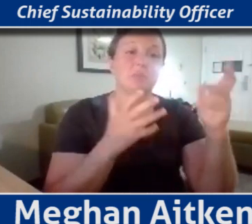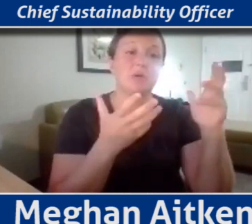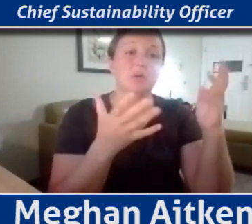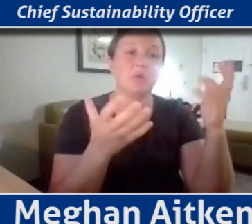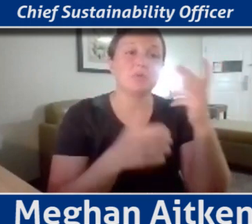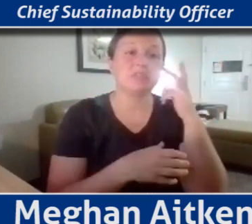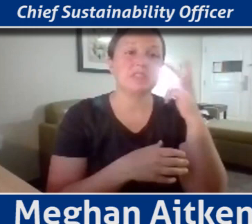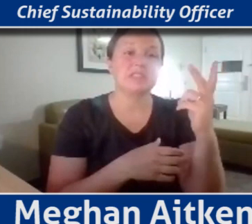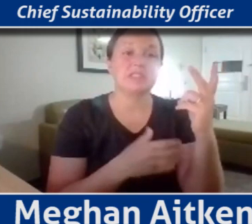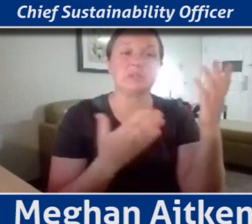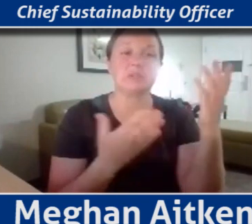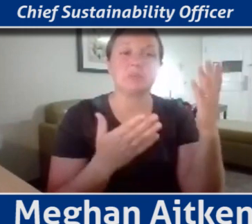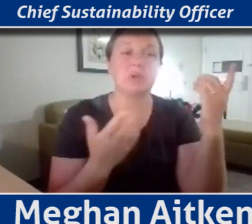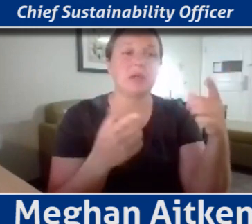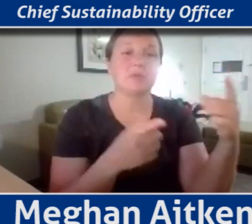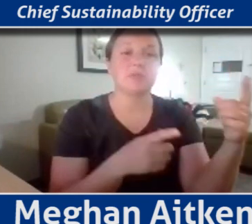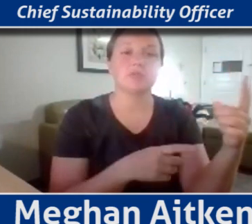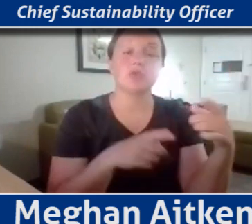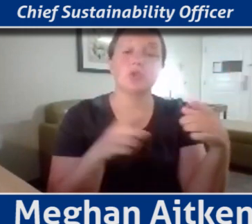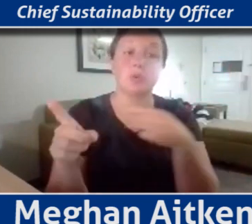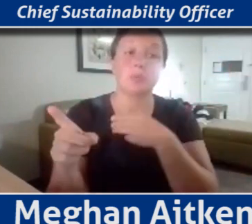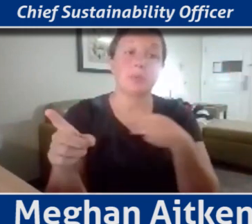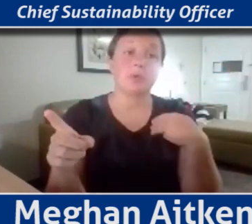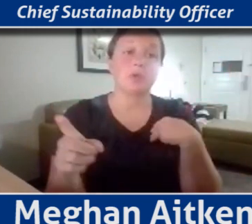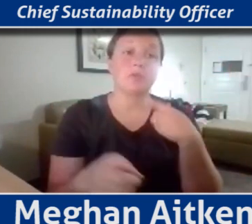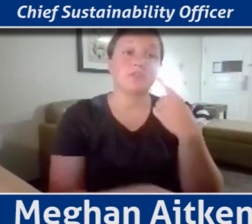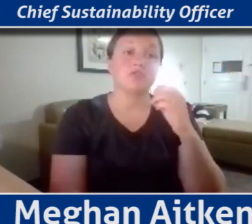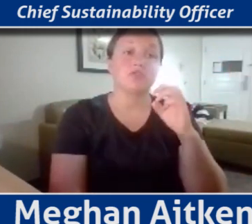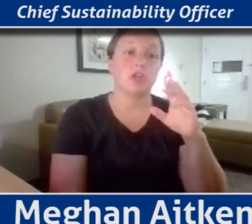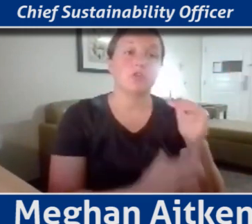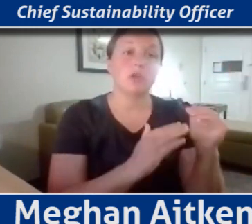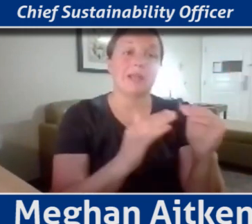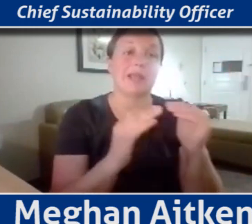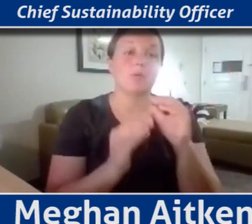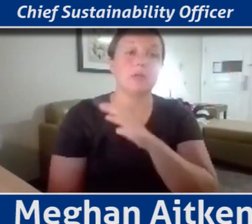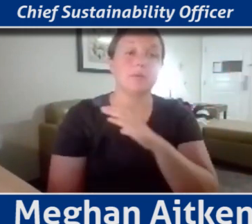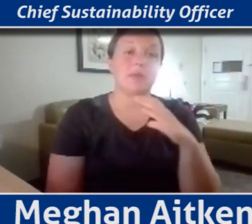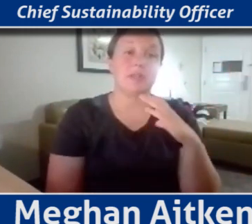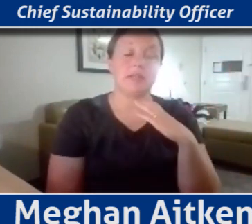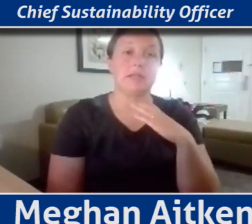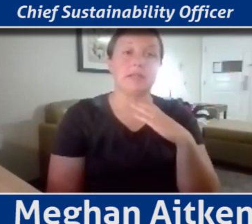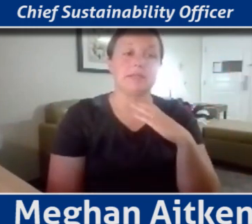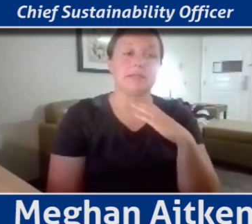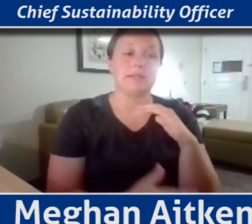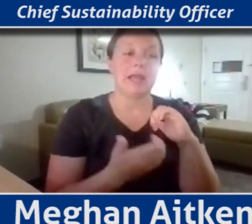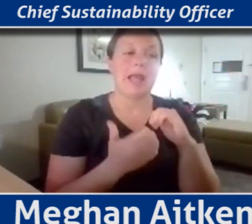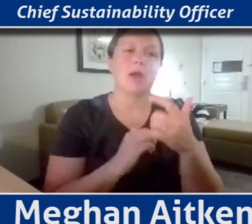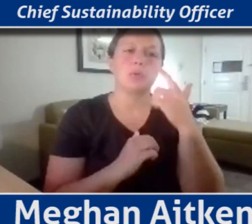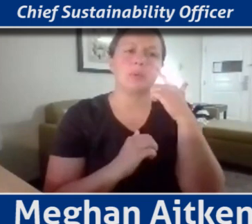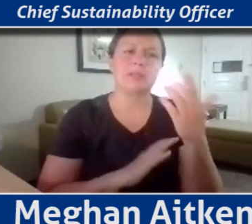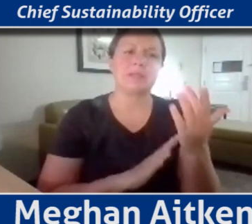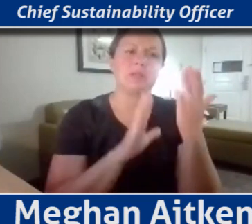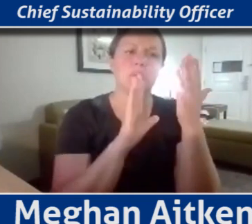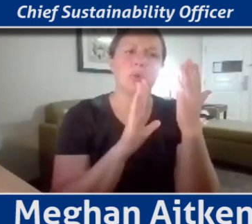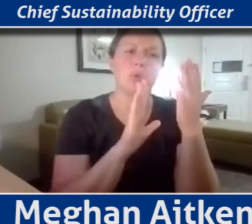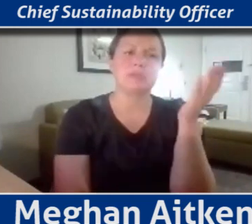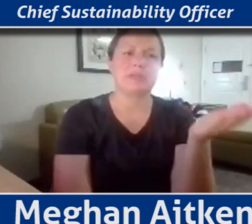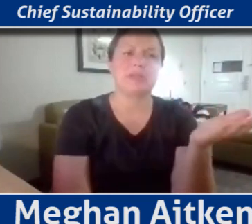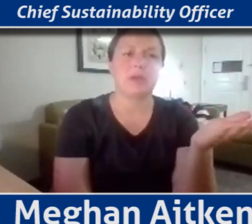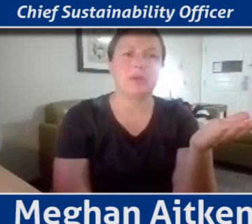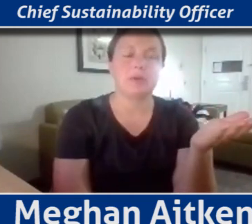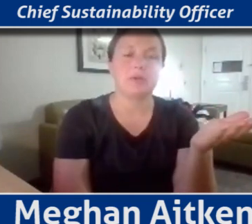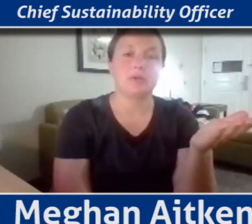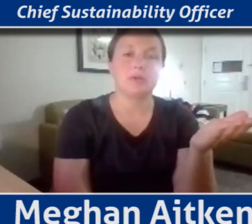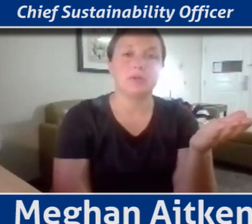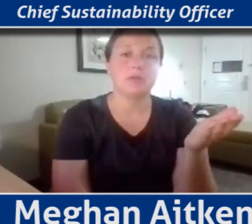here. How does this work look even to like the commission level? Uh, and how, how do you think the approach is there? Well, I mean, the, the